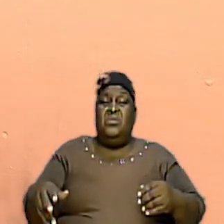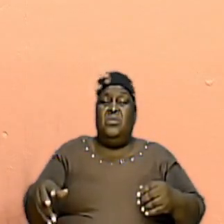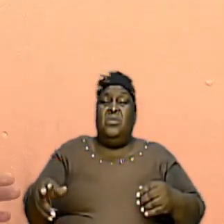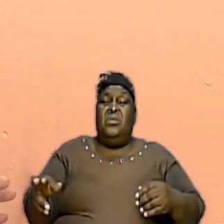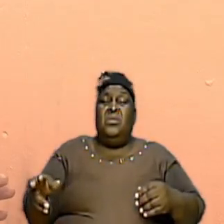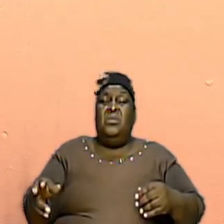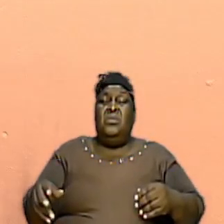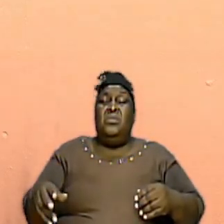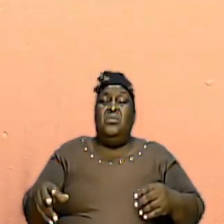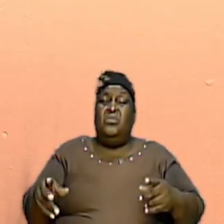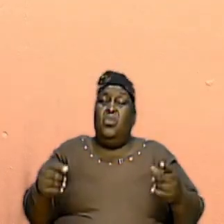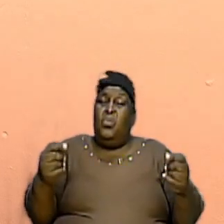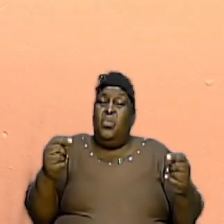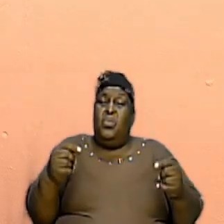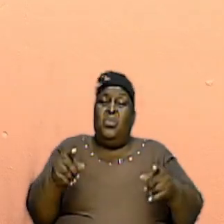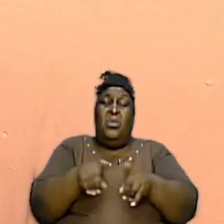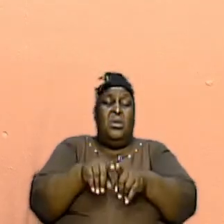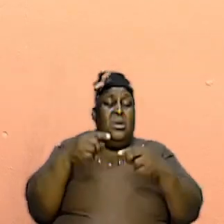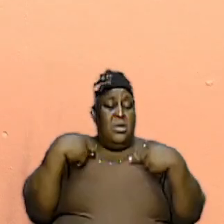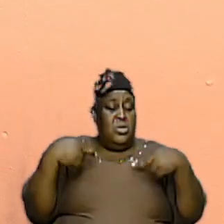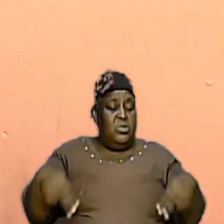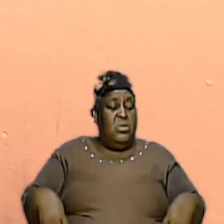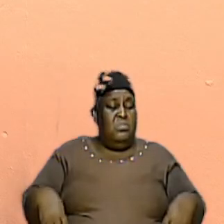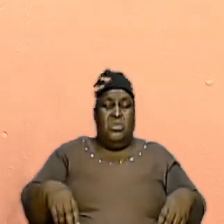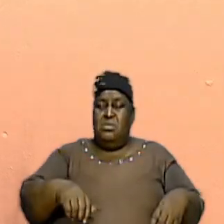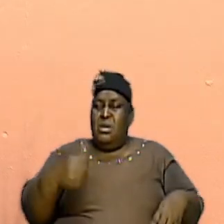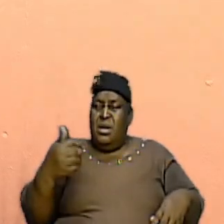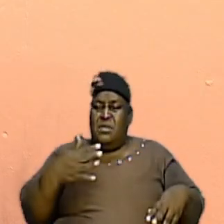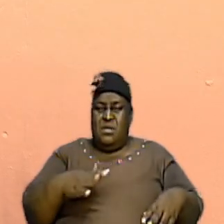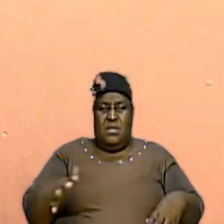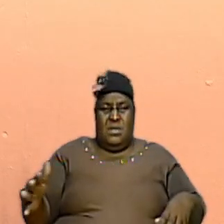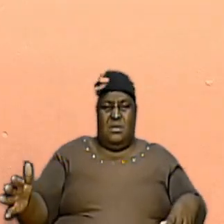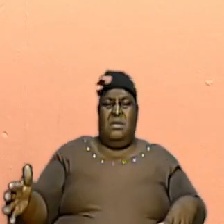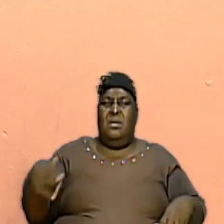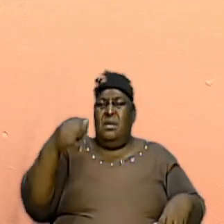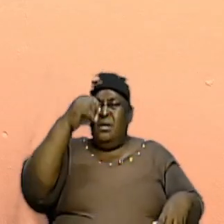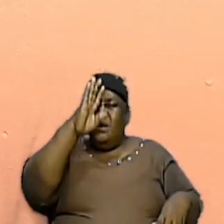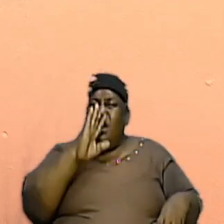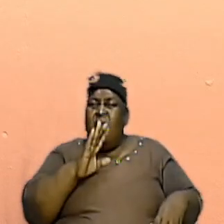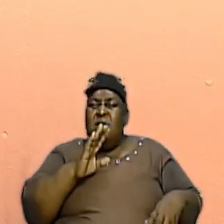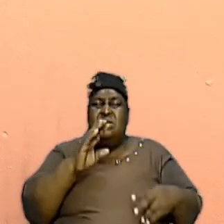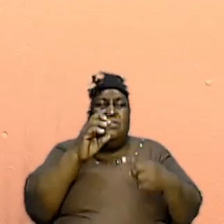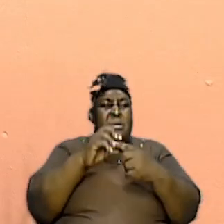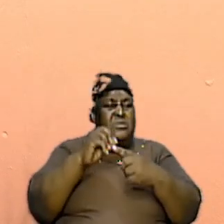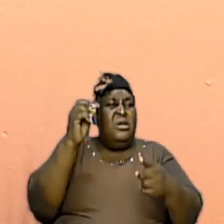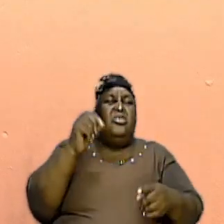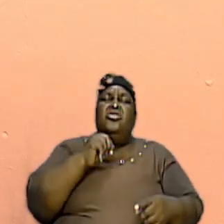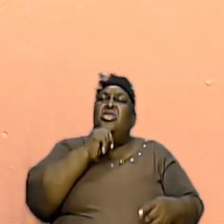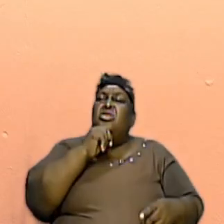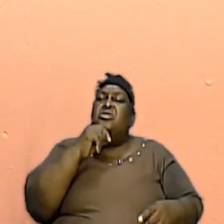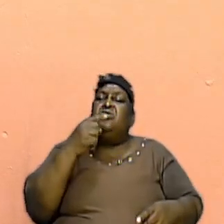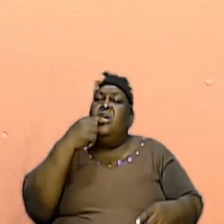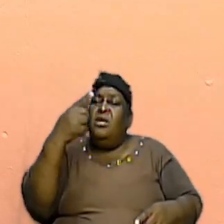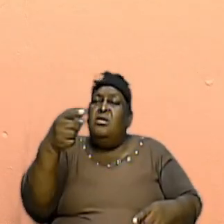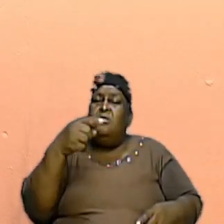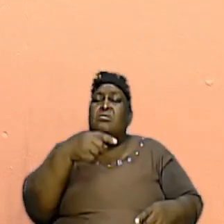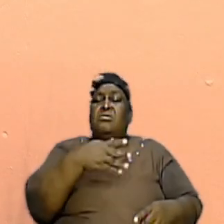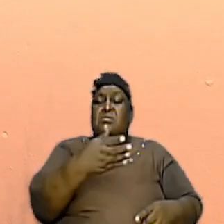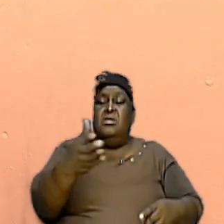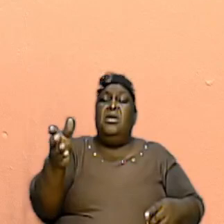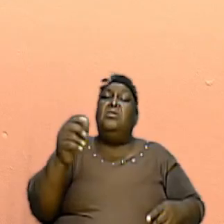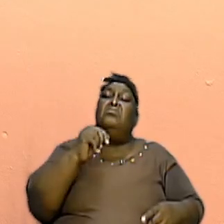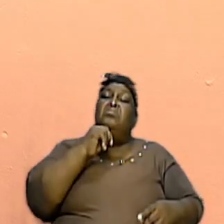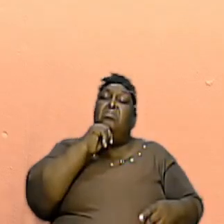humankind. But then there are other things that God specifically told them not to partake of